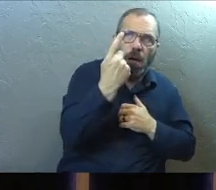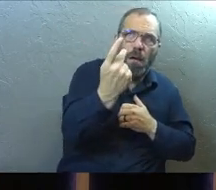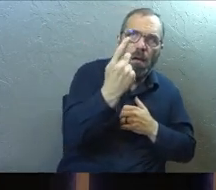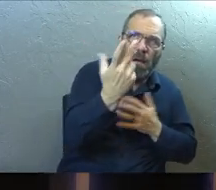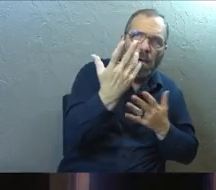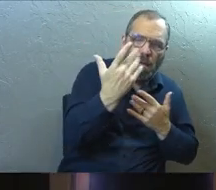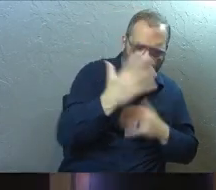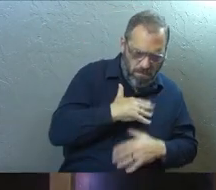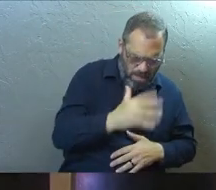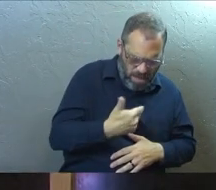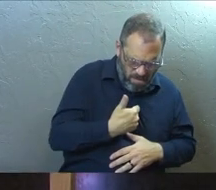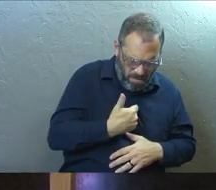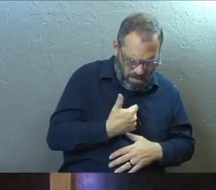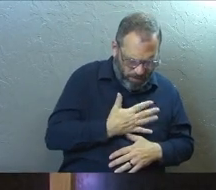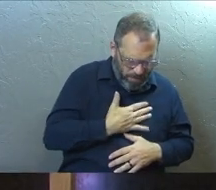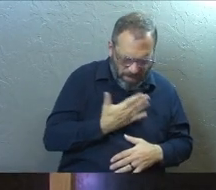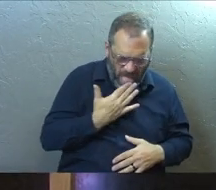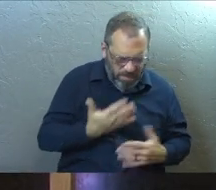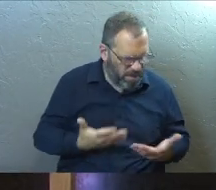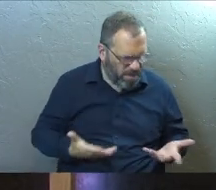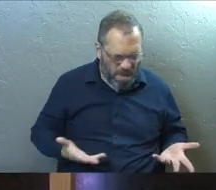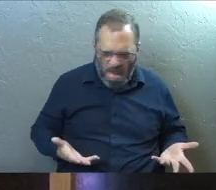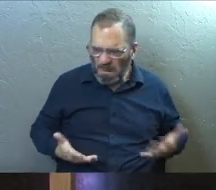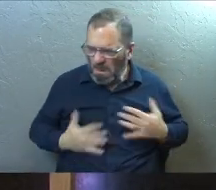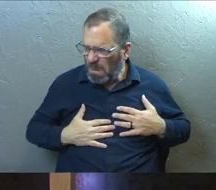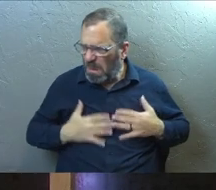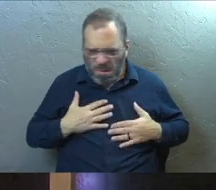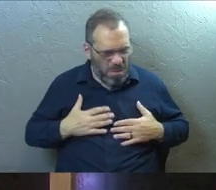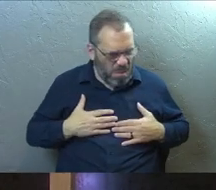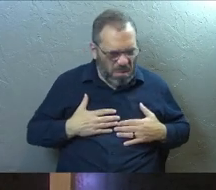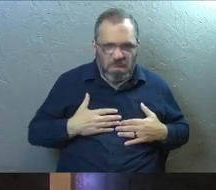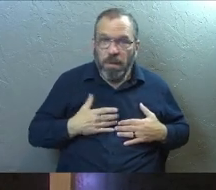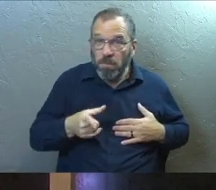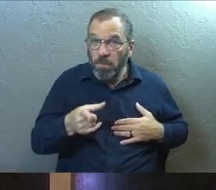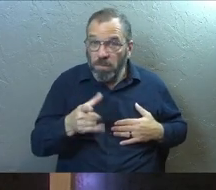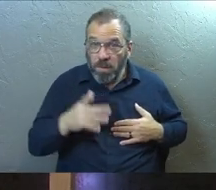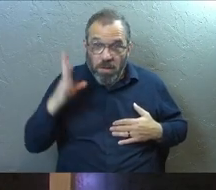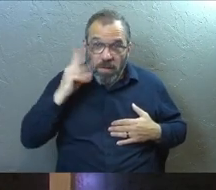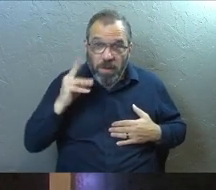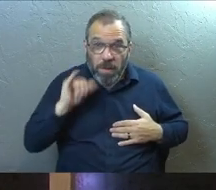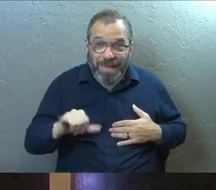Because I feel like my soul's a bit dead right now. Some of felt that.